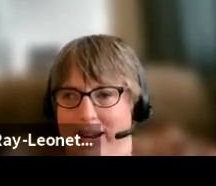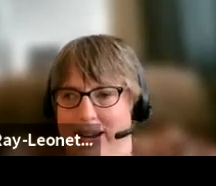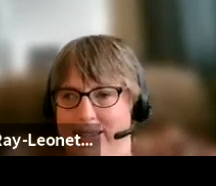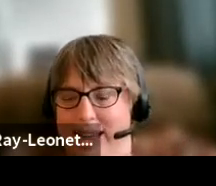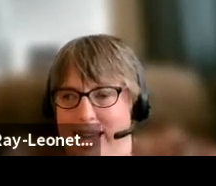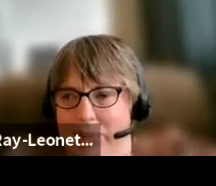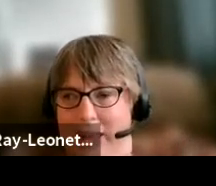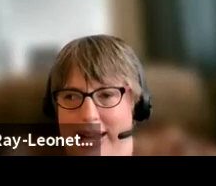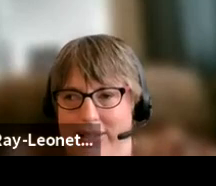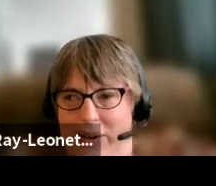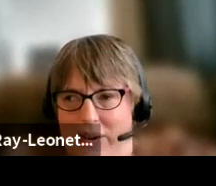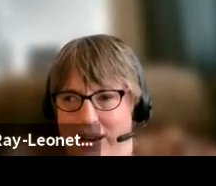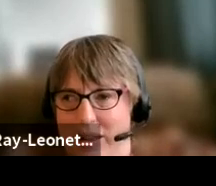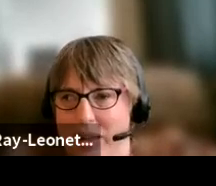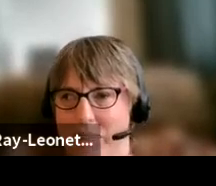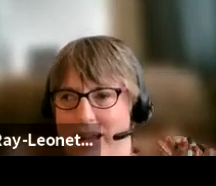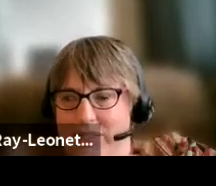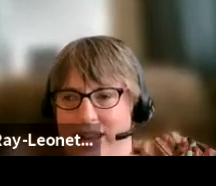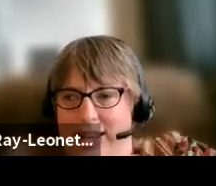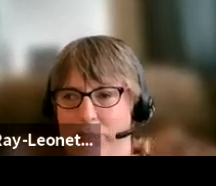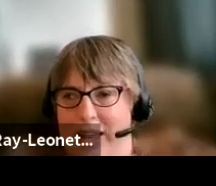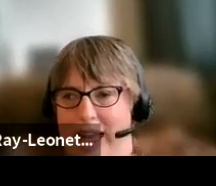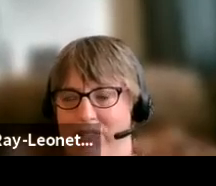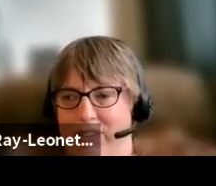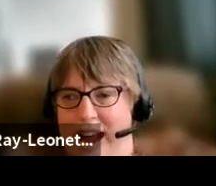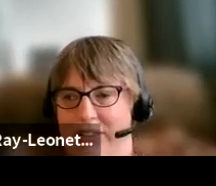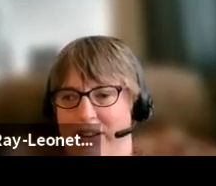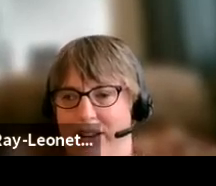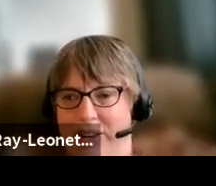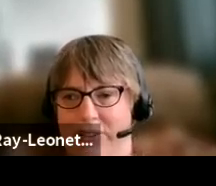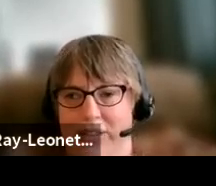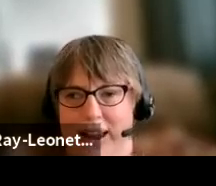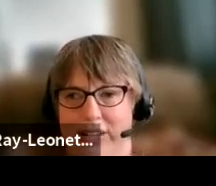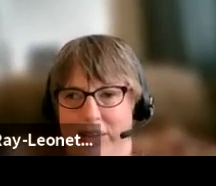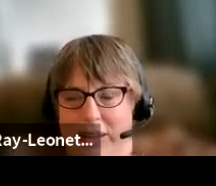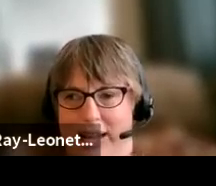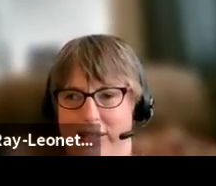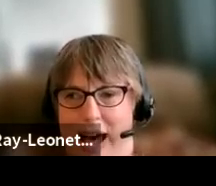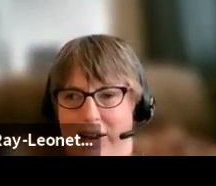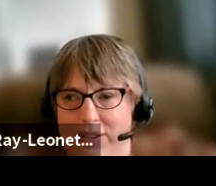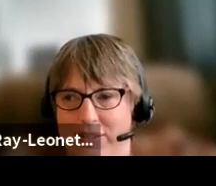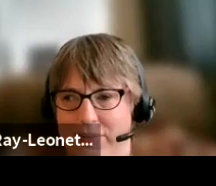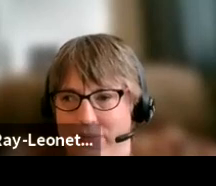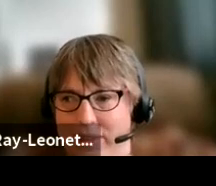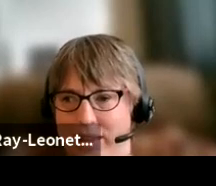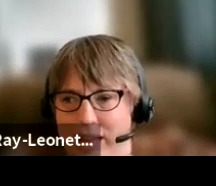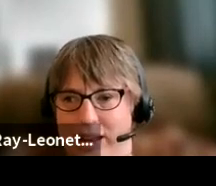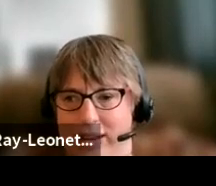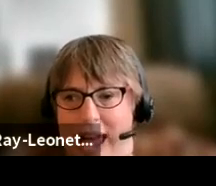period is taking place on Pennsylvania's plan for how they're going to use their HCBS dollars,